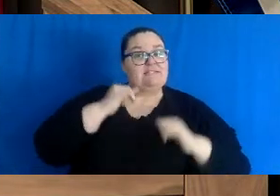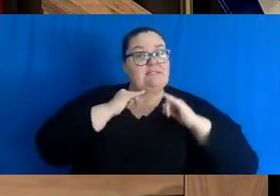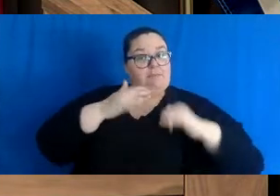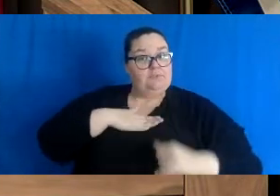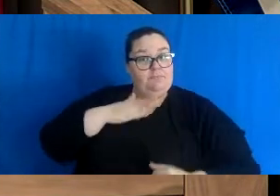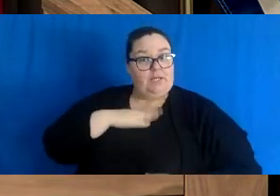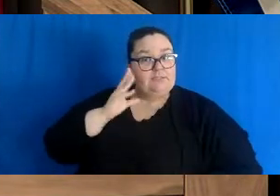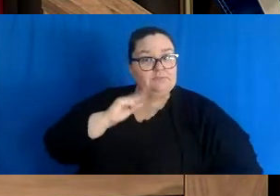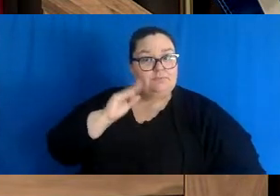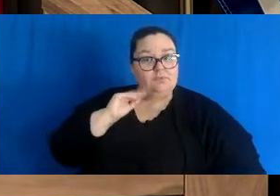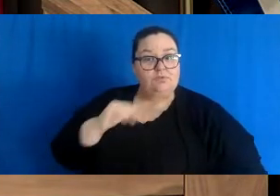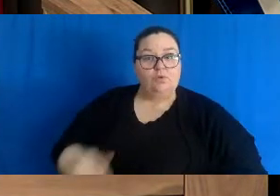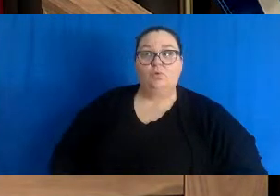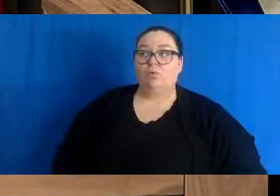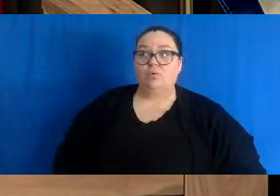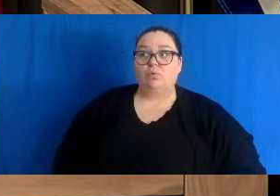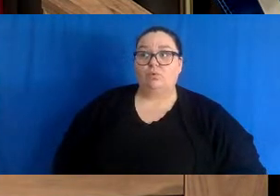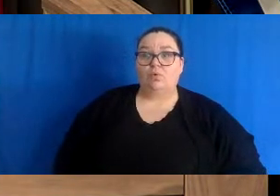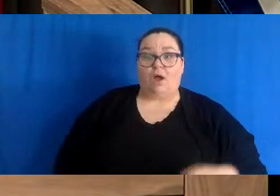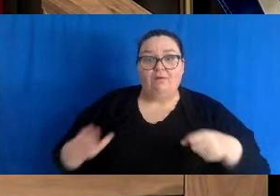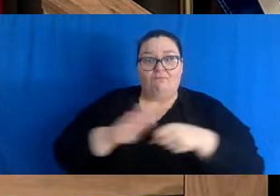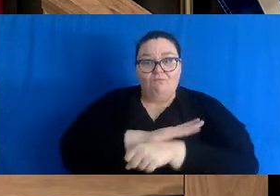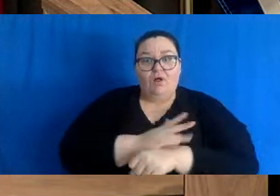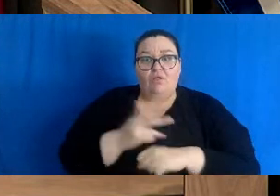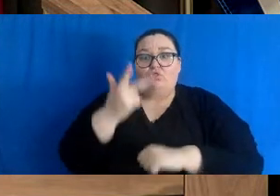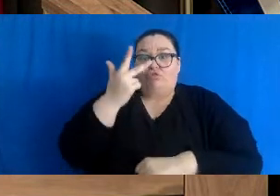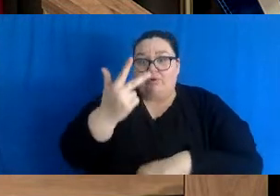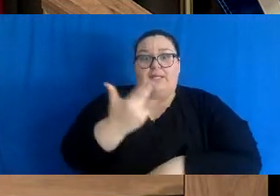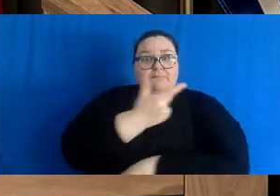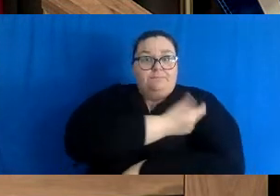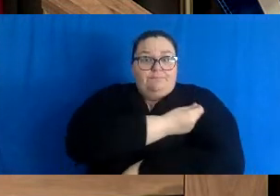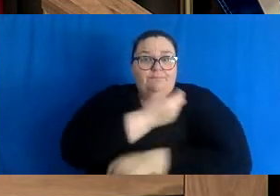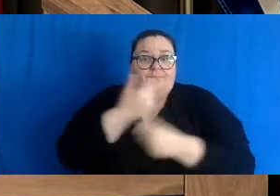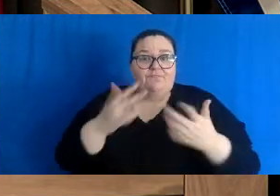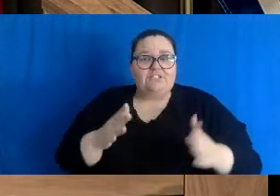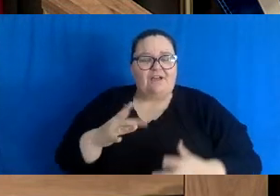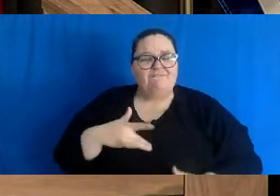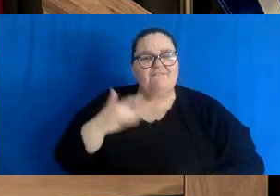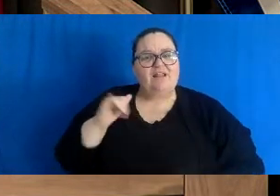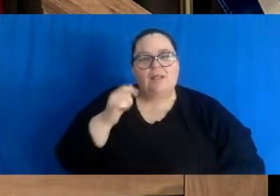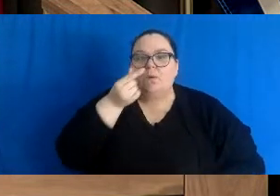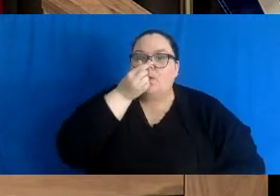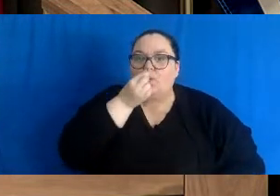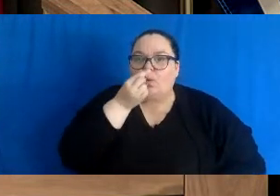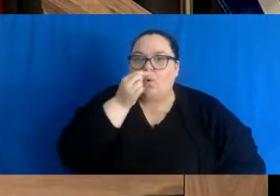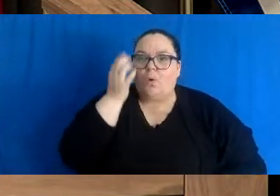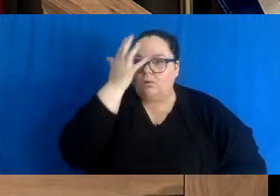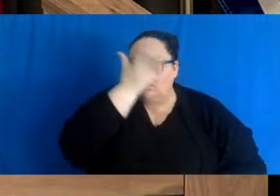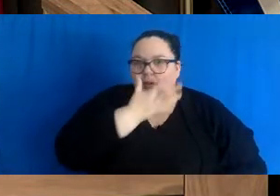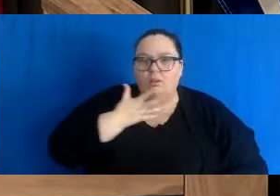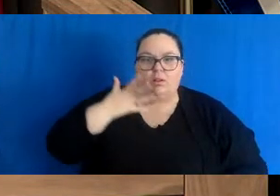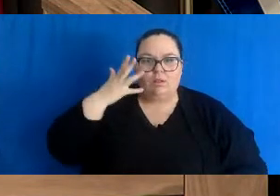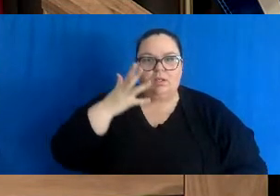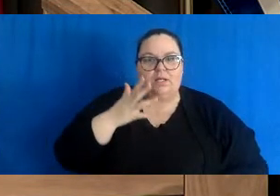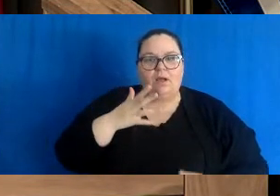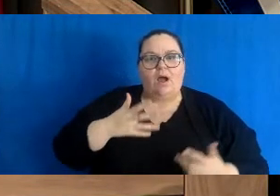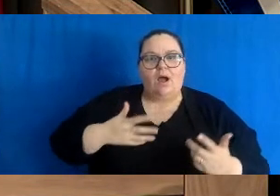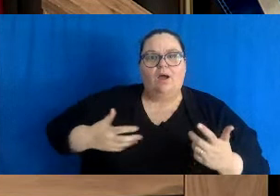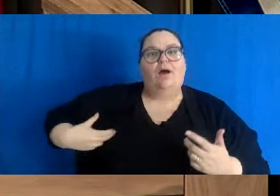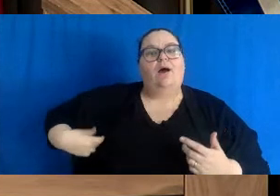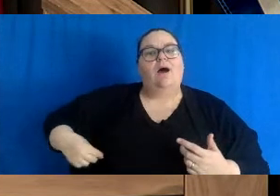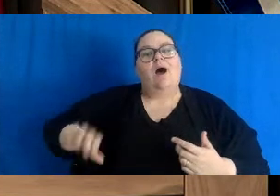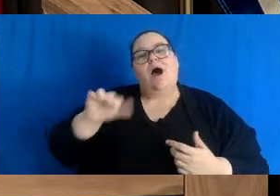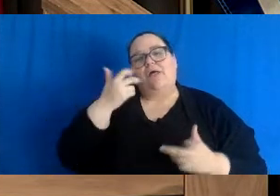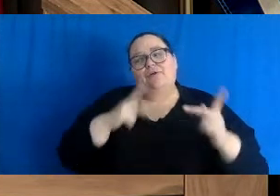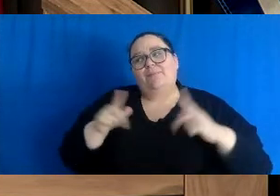it was an experience where I was fully vaccinated and it was like a head cold. Yes, it contacted others, others got sick but